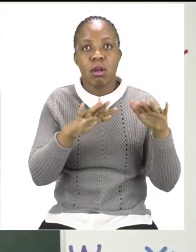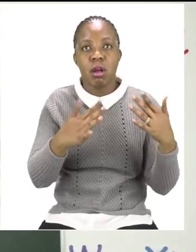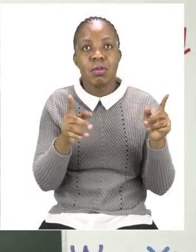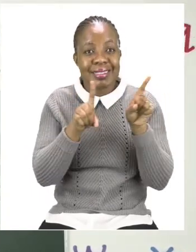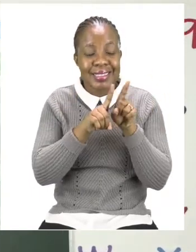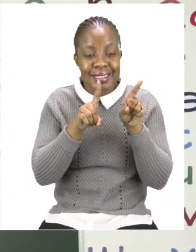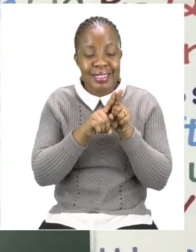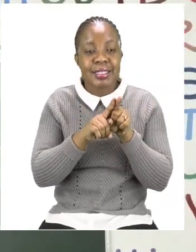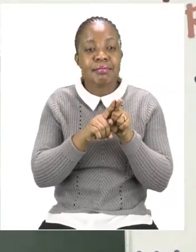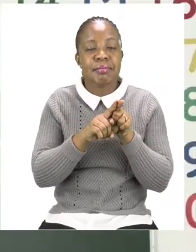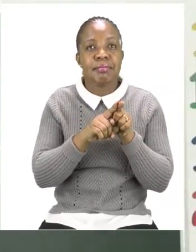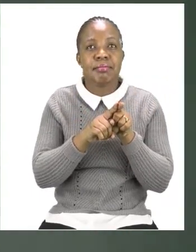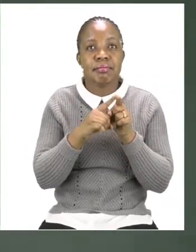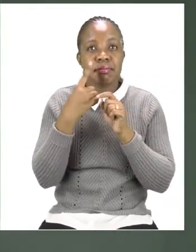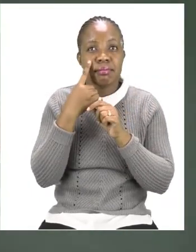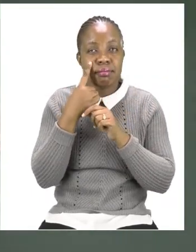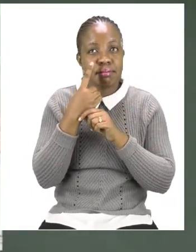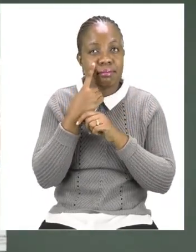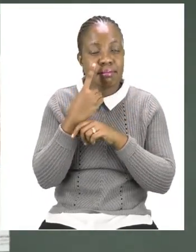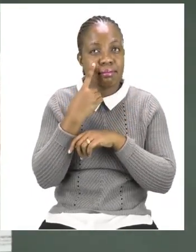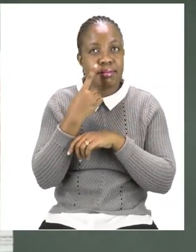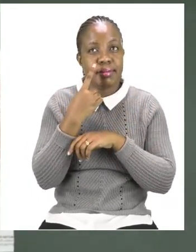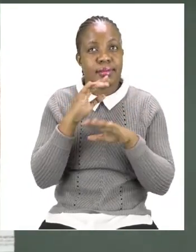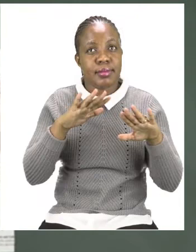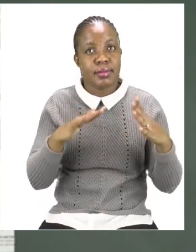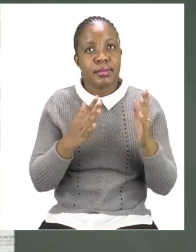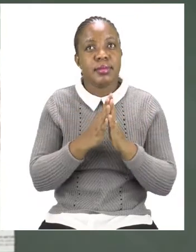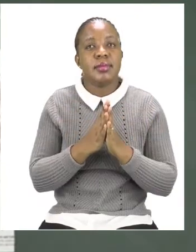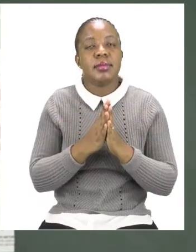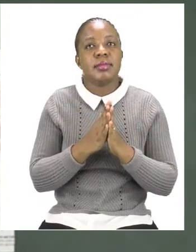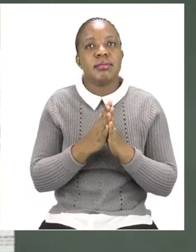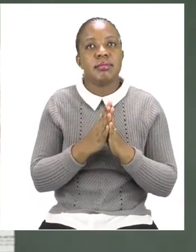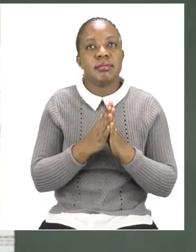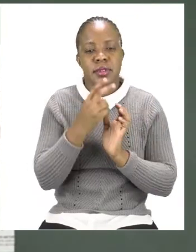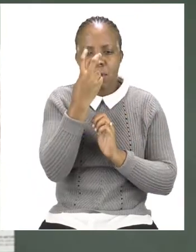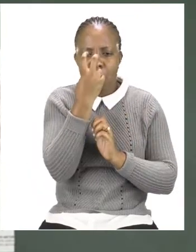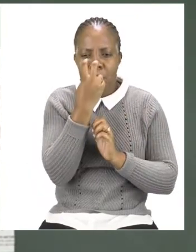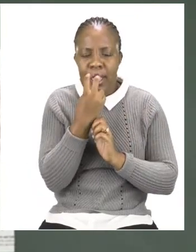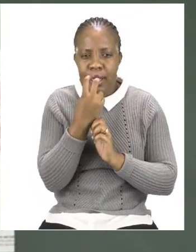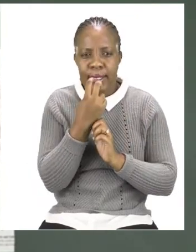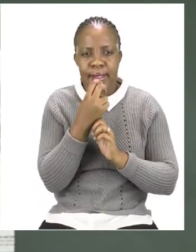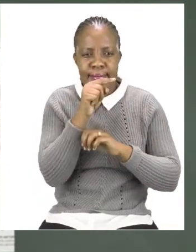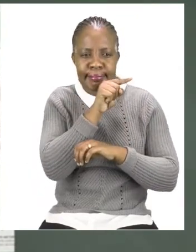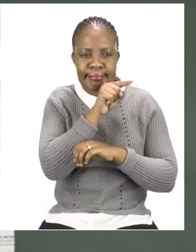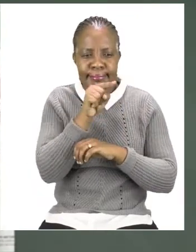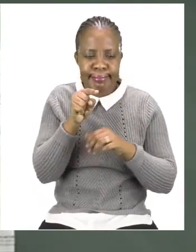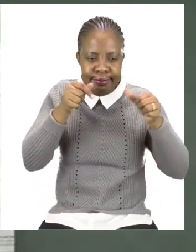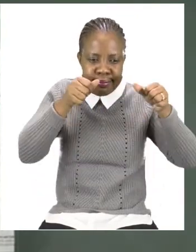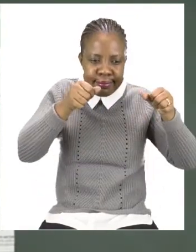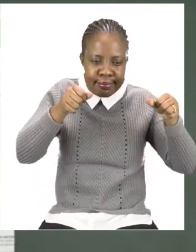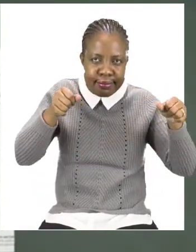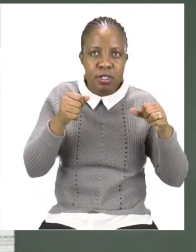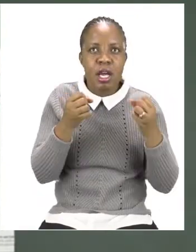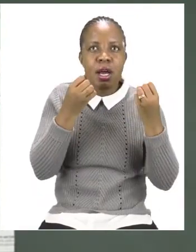line and you can see that it is almost two paper clips. So, I am